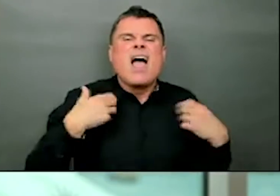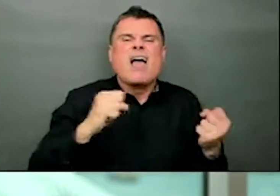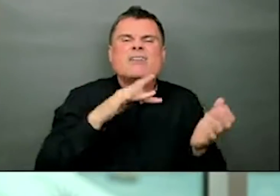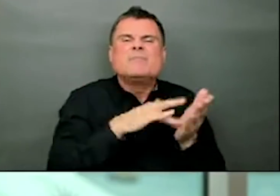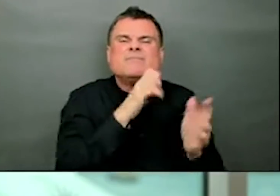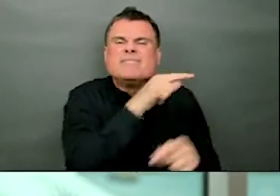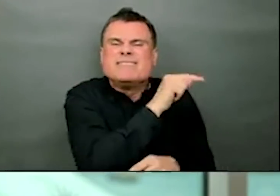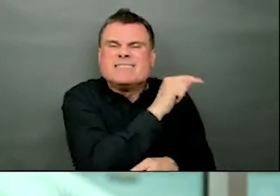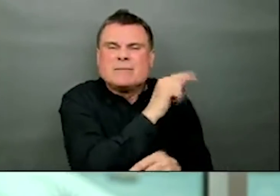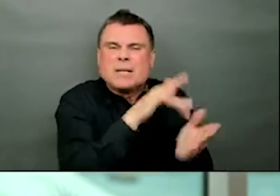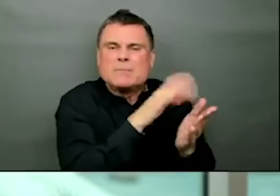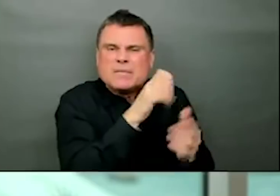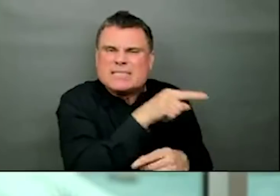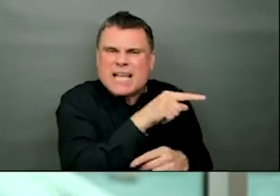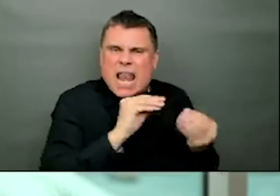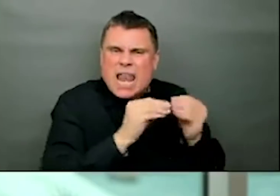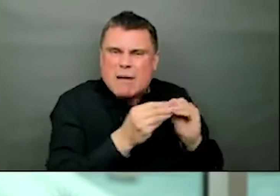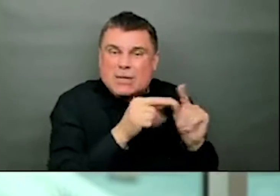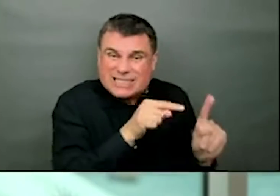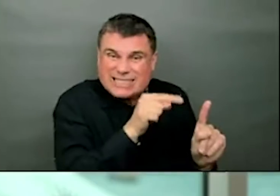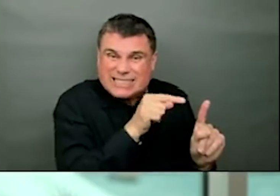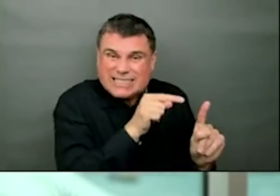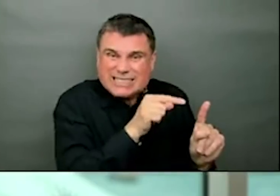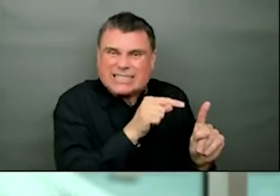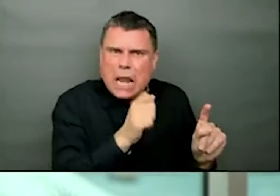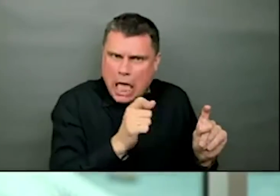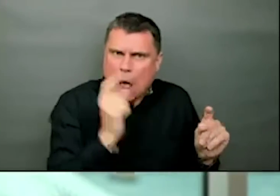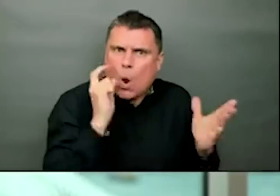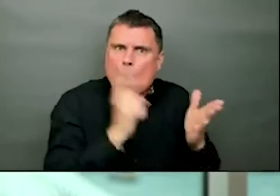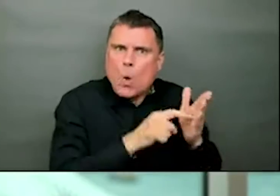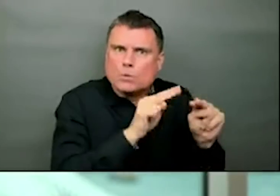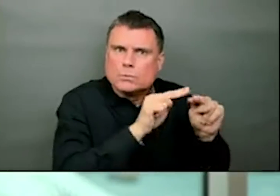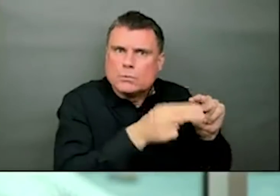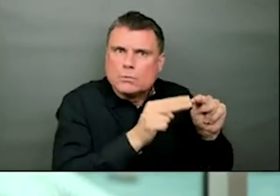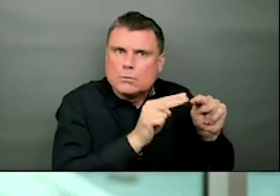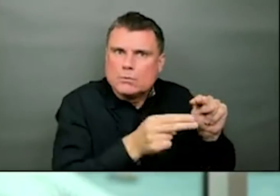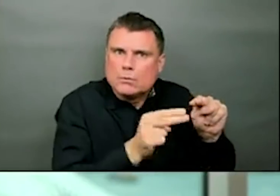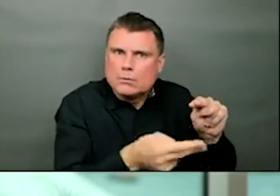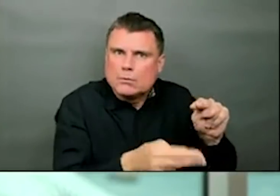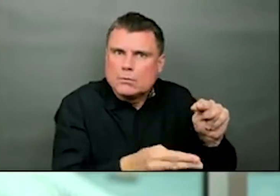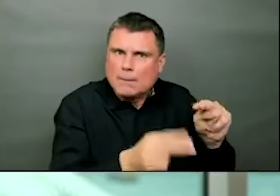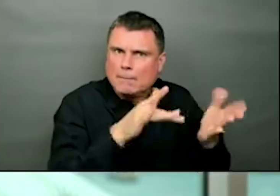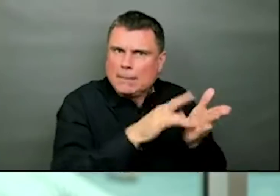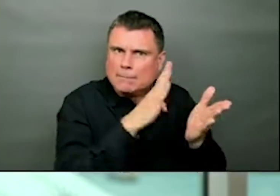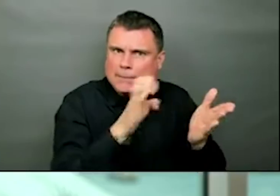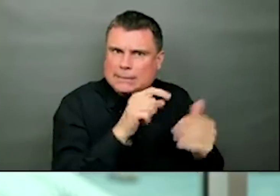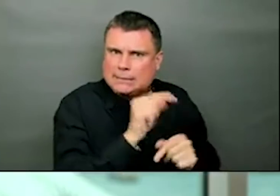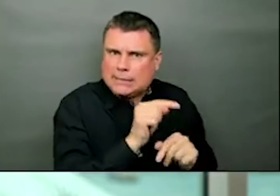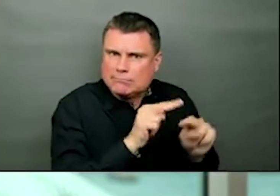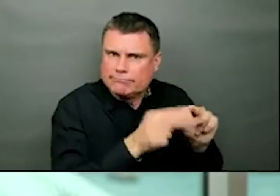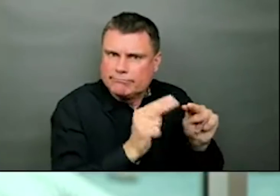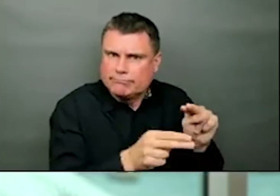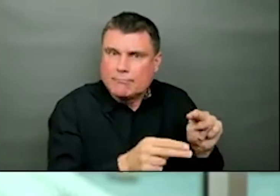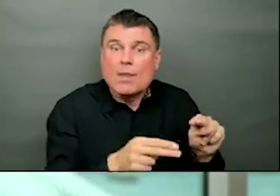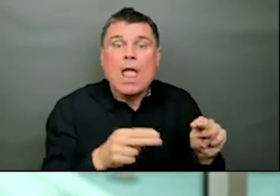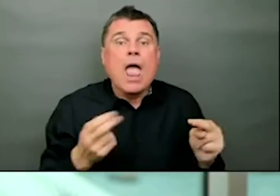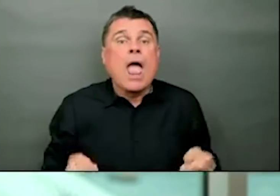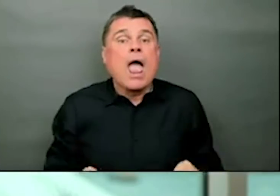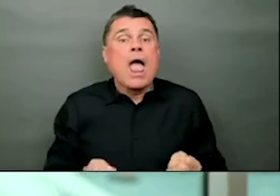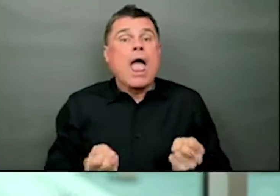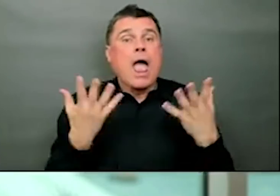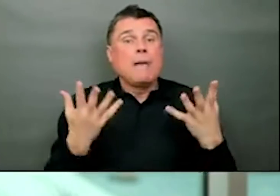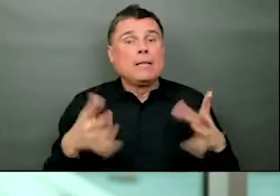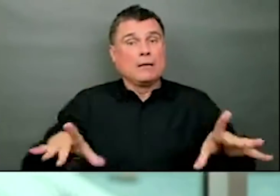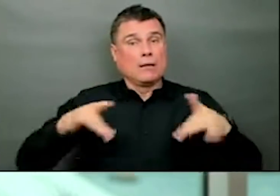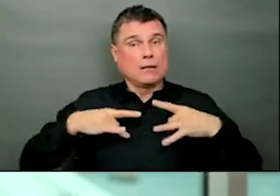hospitalizations. We have seen that come down in terms of active cases, terms of the number of daily cases we have seen in the interior health authority. It